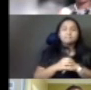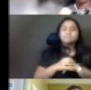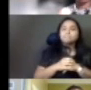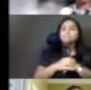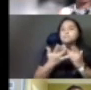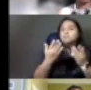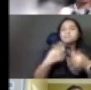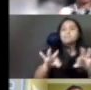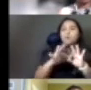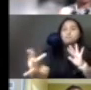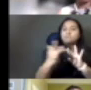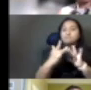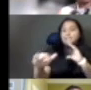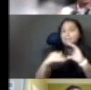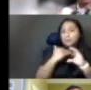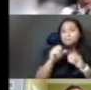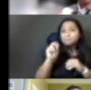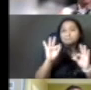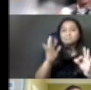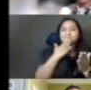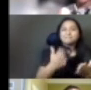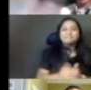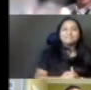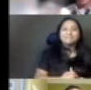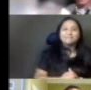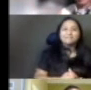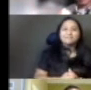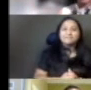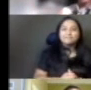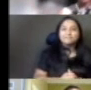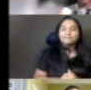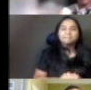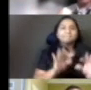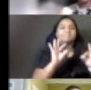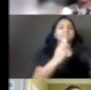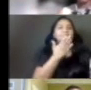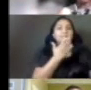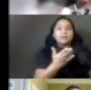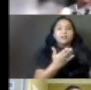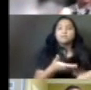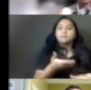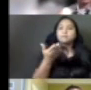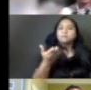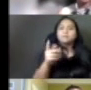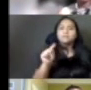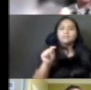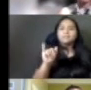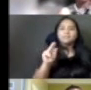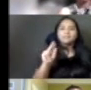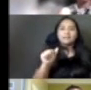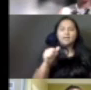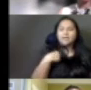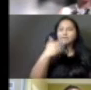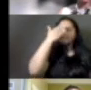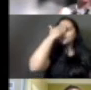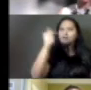from there. Thank you very much. Thank you, Aniyama. And then apologies, Tina, forgot to mention you in the quick introduction. Next,